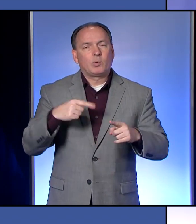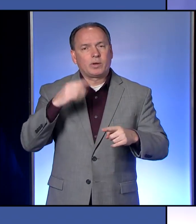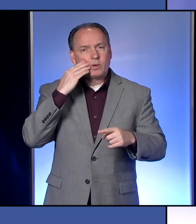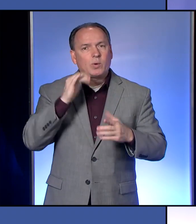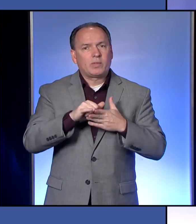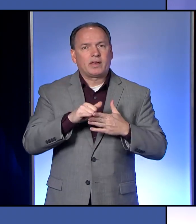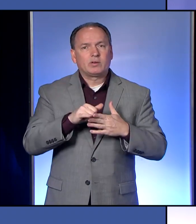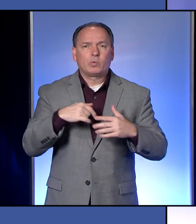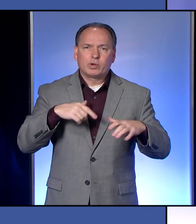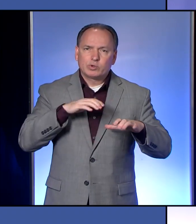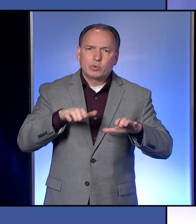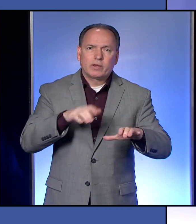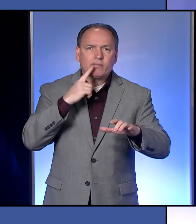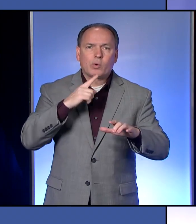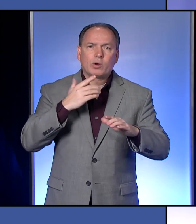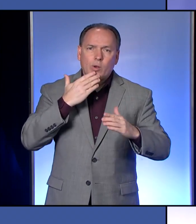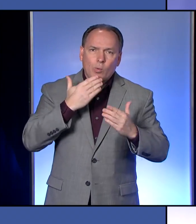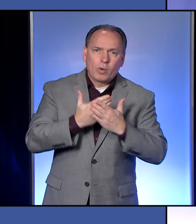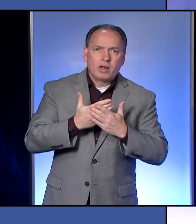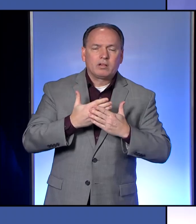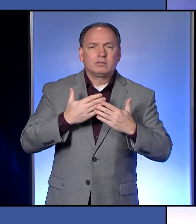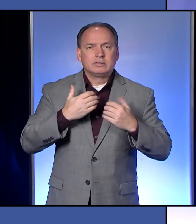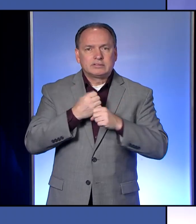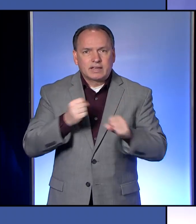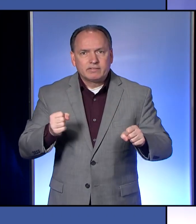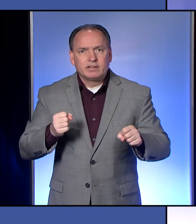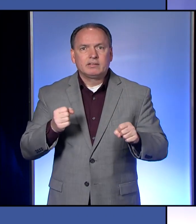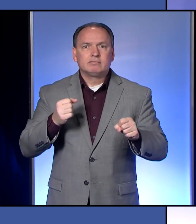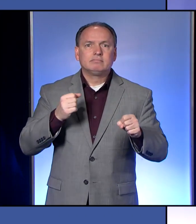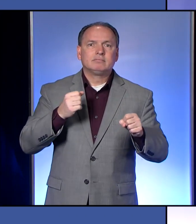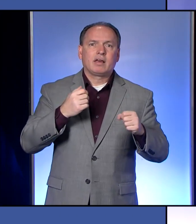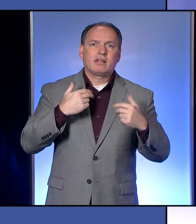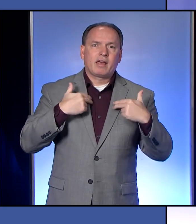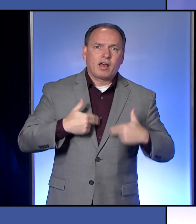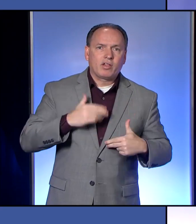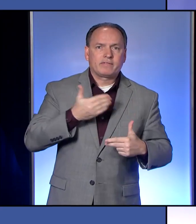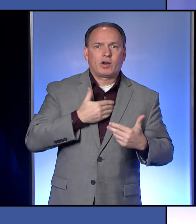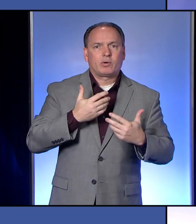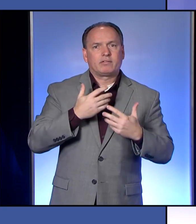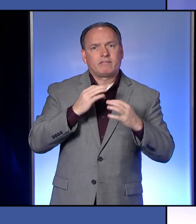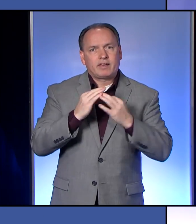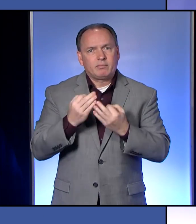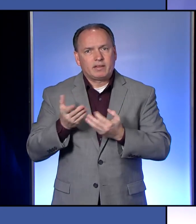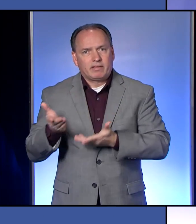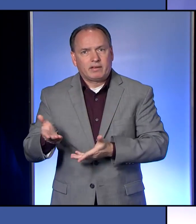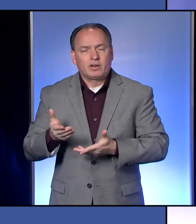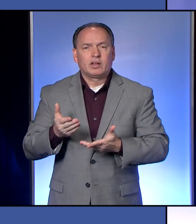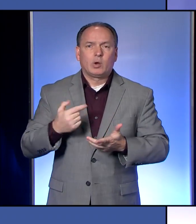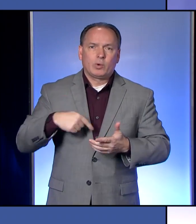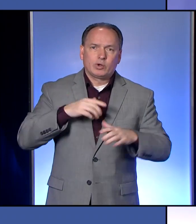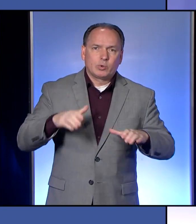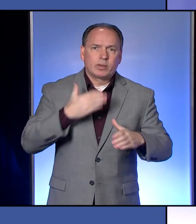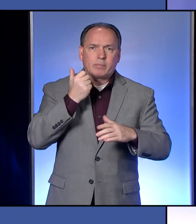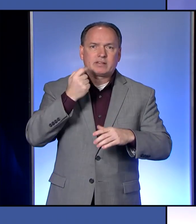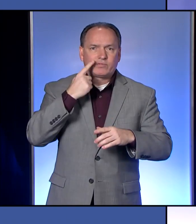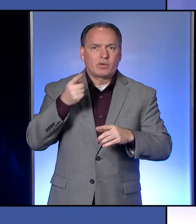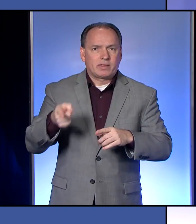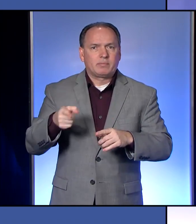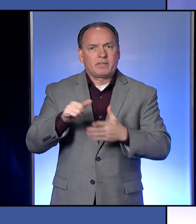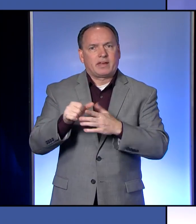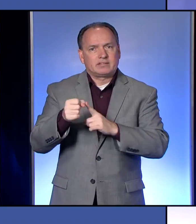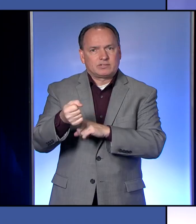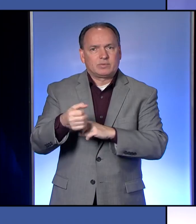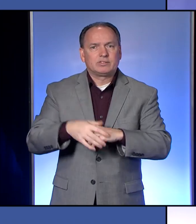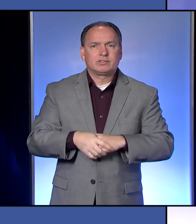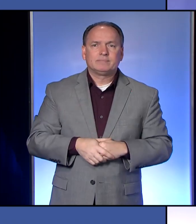that we're doing this for the wellness, the safety, the health of our loved ones. So we are doing actually the best thing for them in that regard.